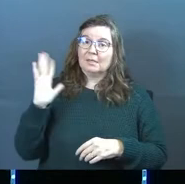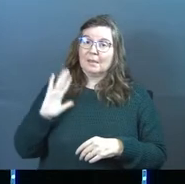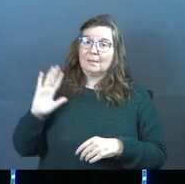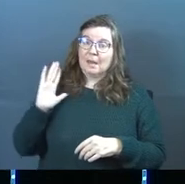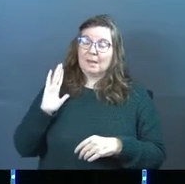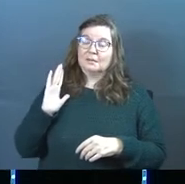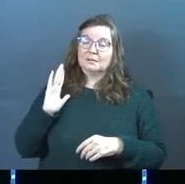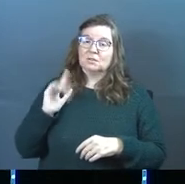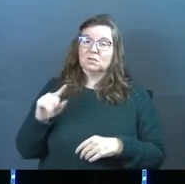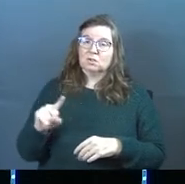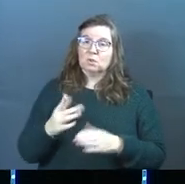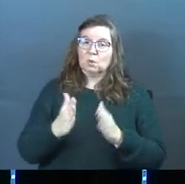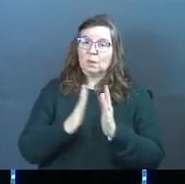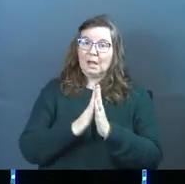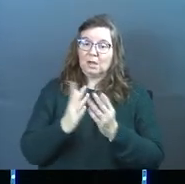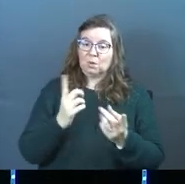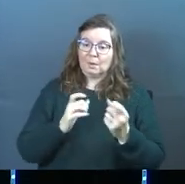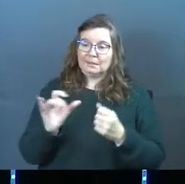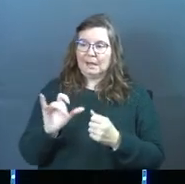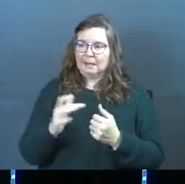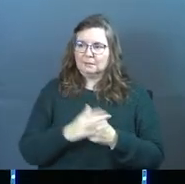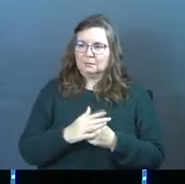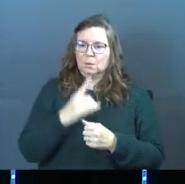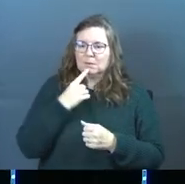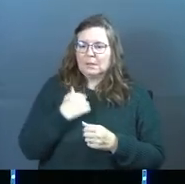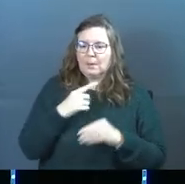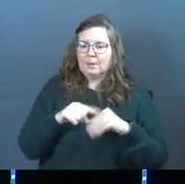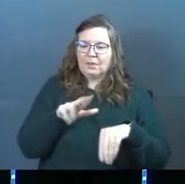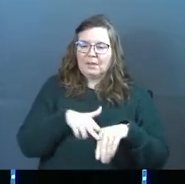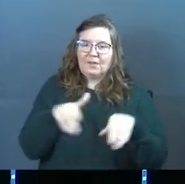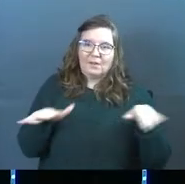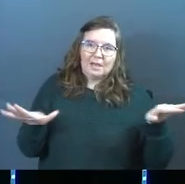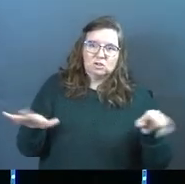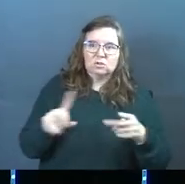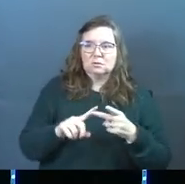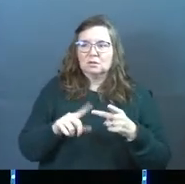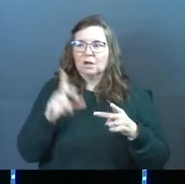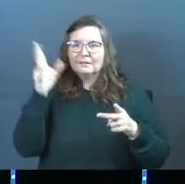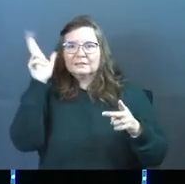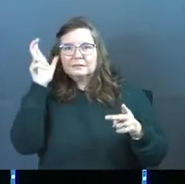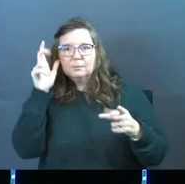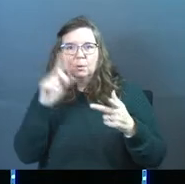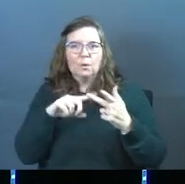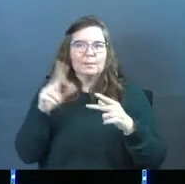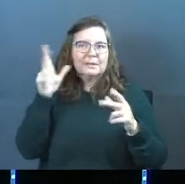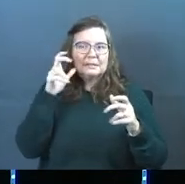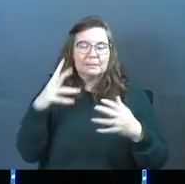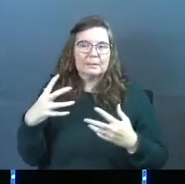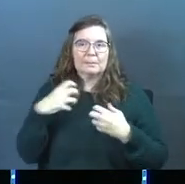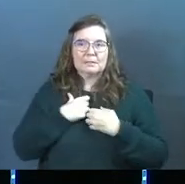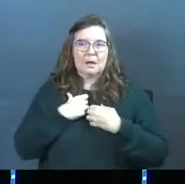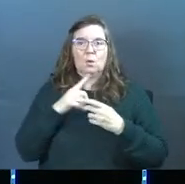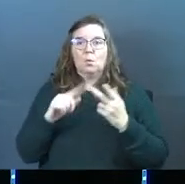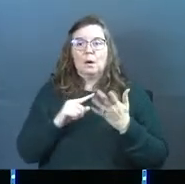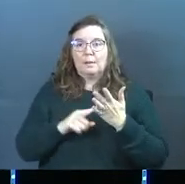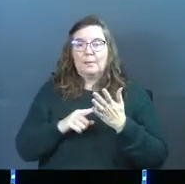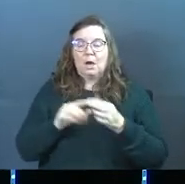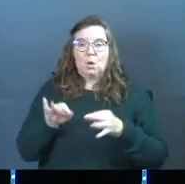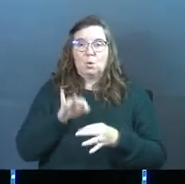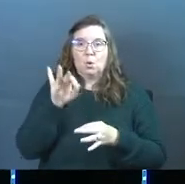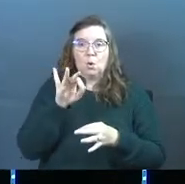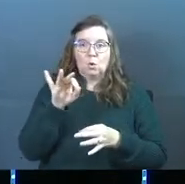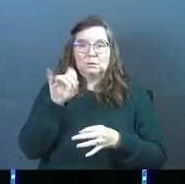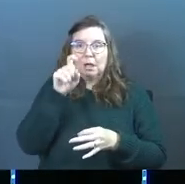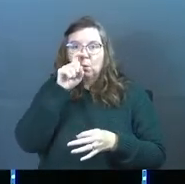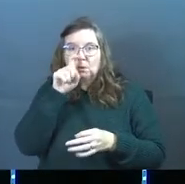past, you'll ask questions like, well, tell me about the nature of angels. Tell me about the nature of demons. What about demon possession? What about ghosts